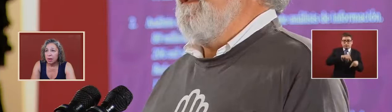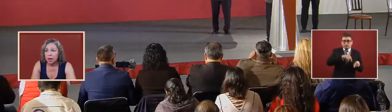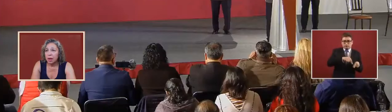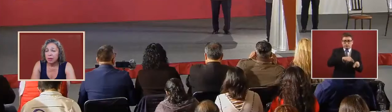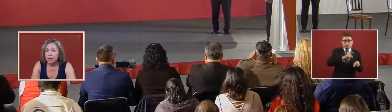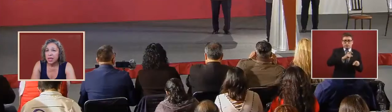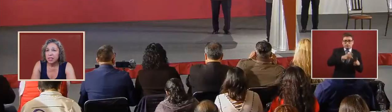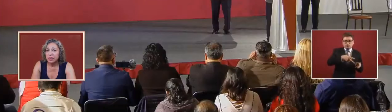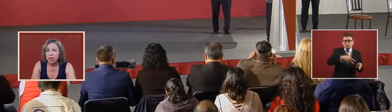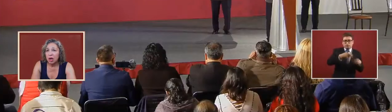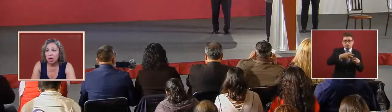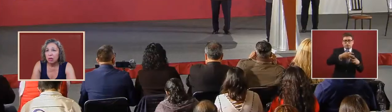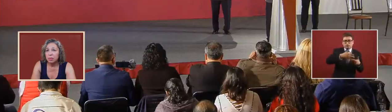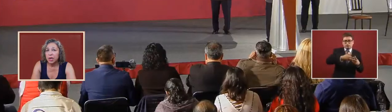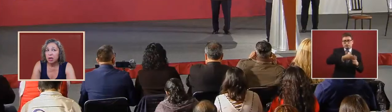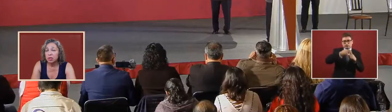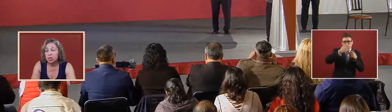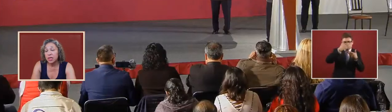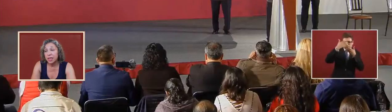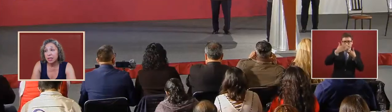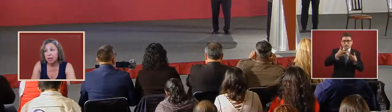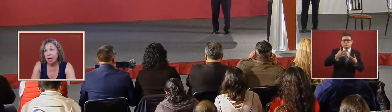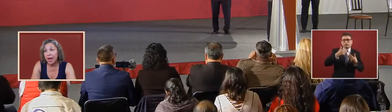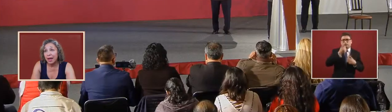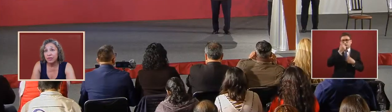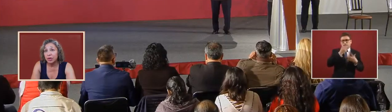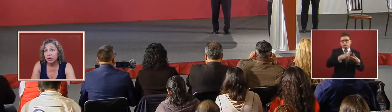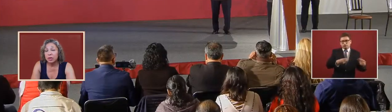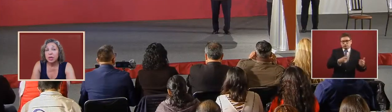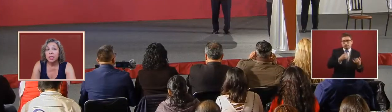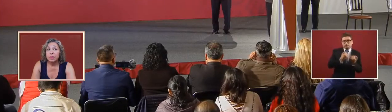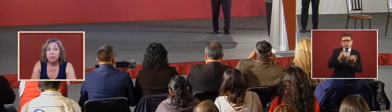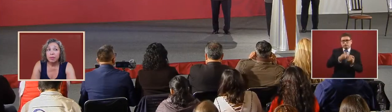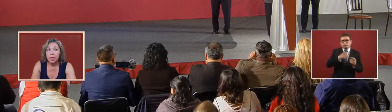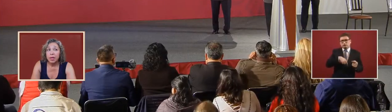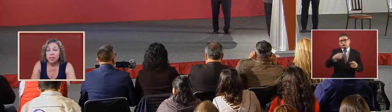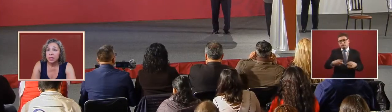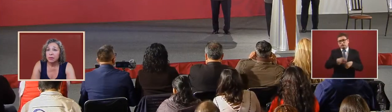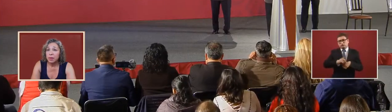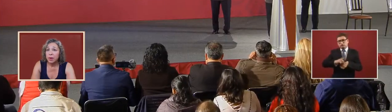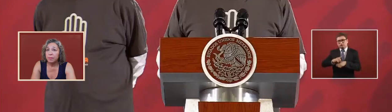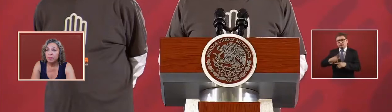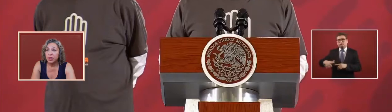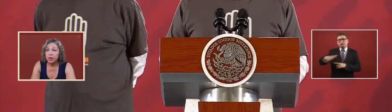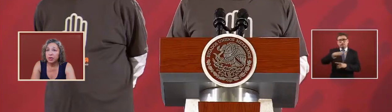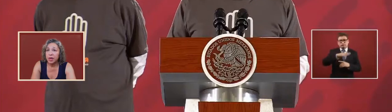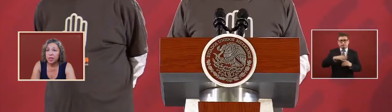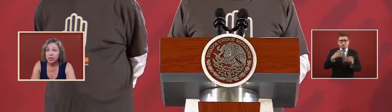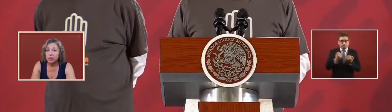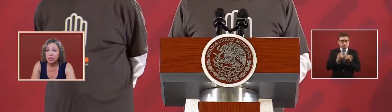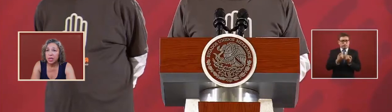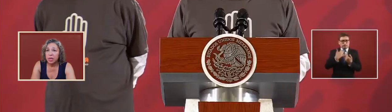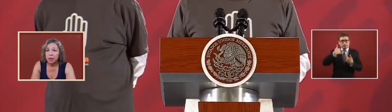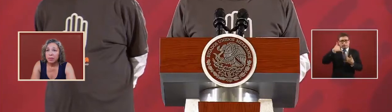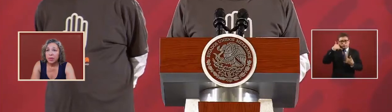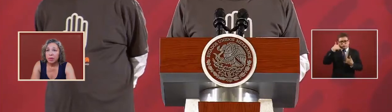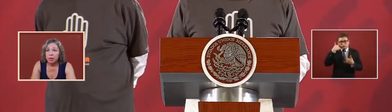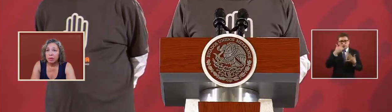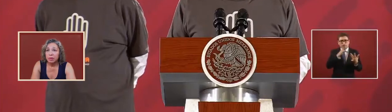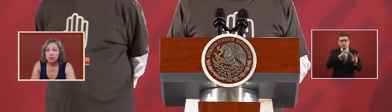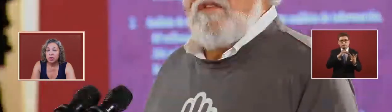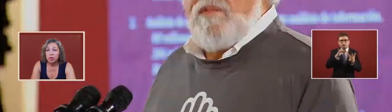the days of the call but also the days after because um they're trying to see